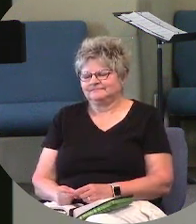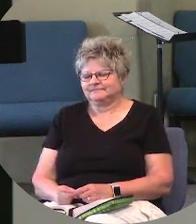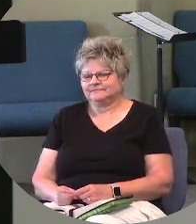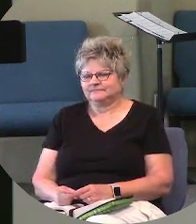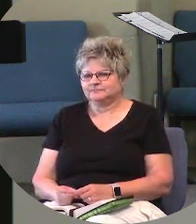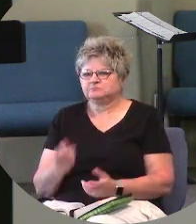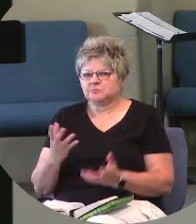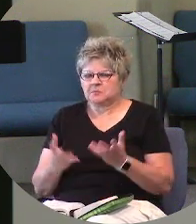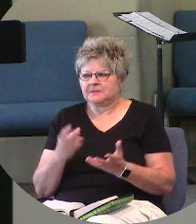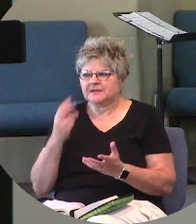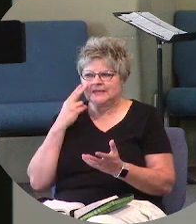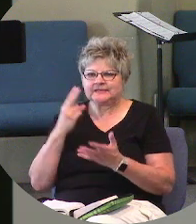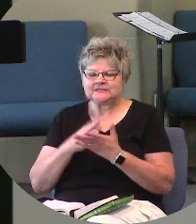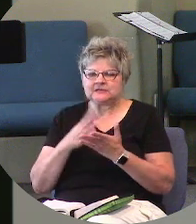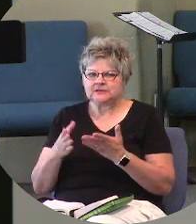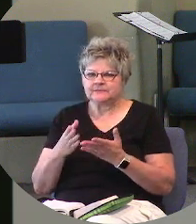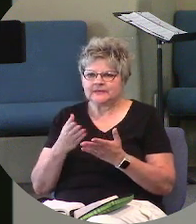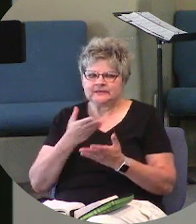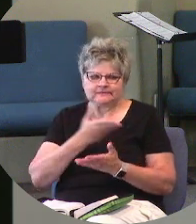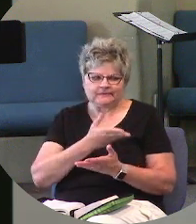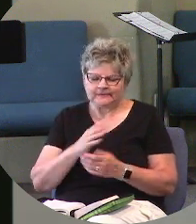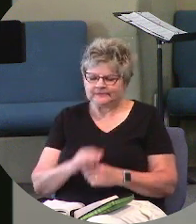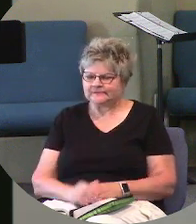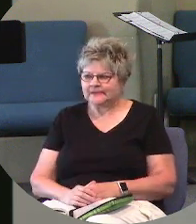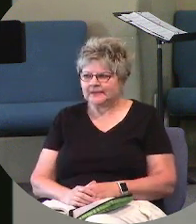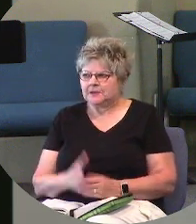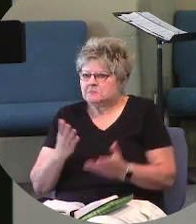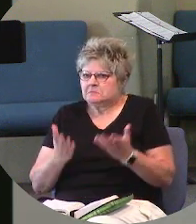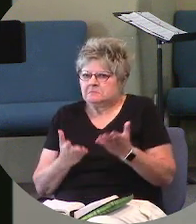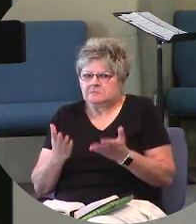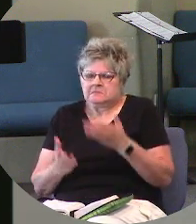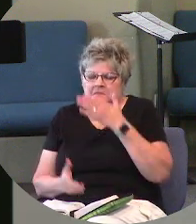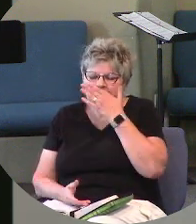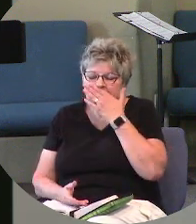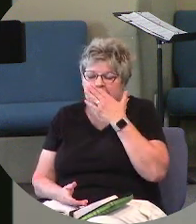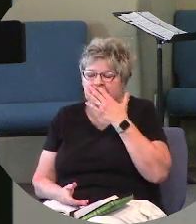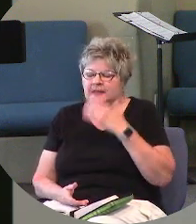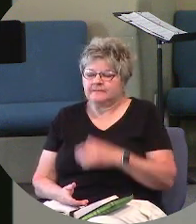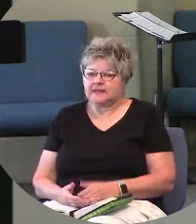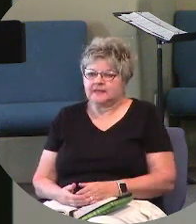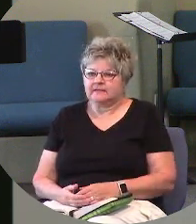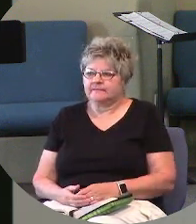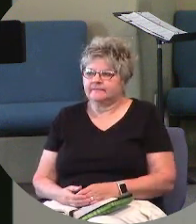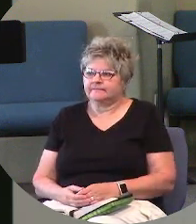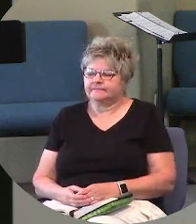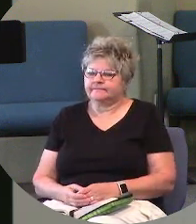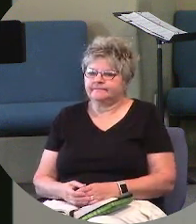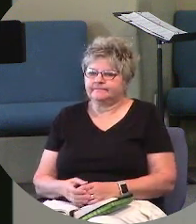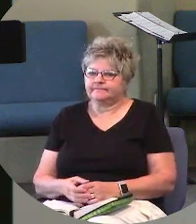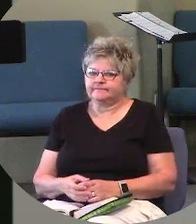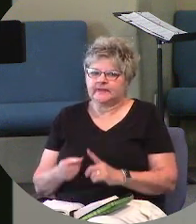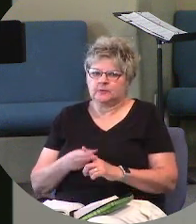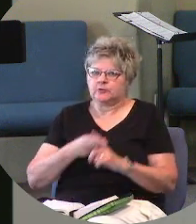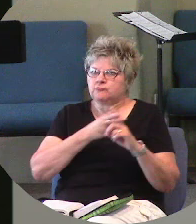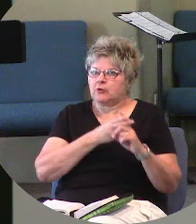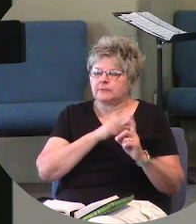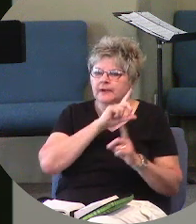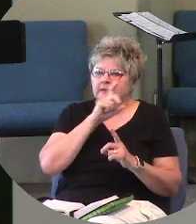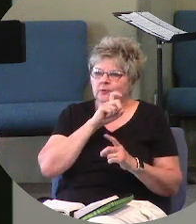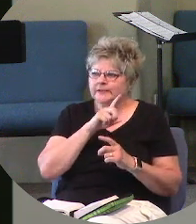Maybe they saw something in her. Maybe they were drawn and driven by the question of